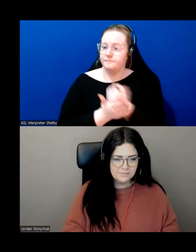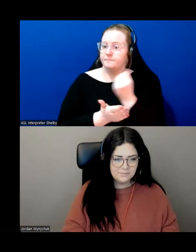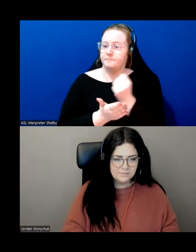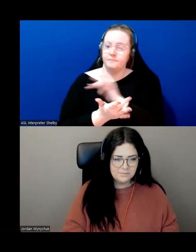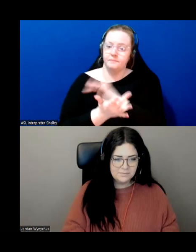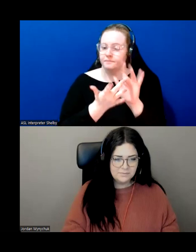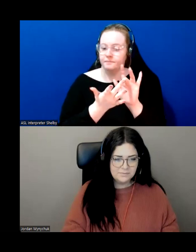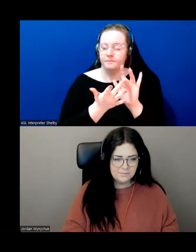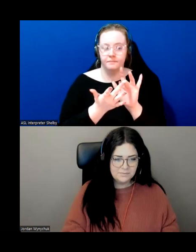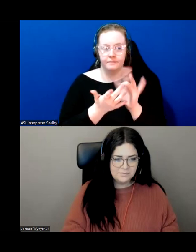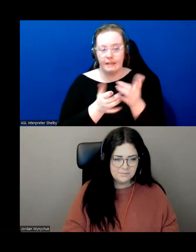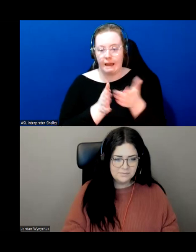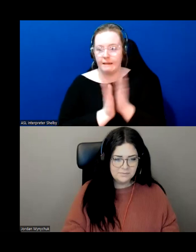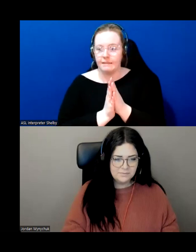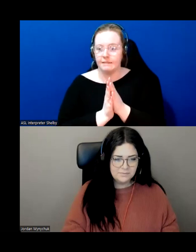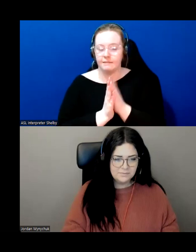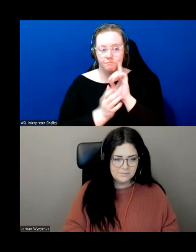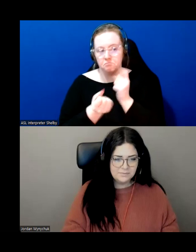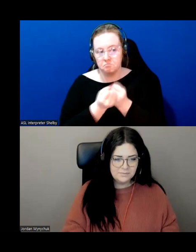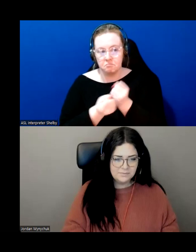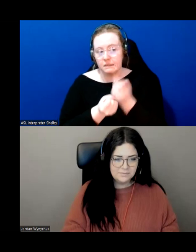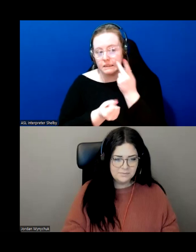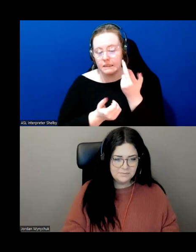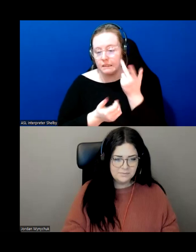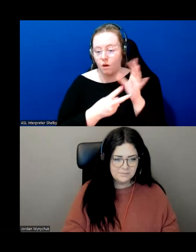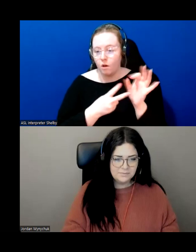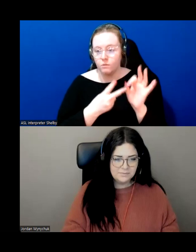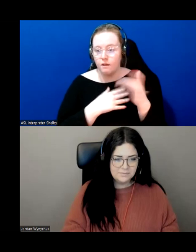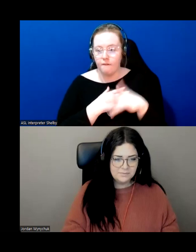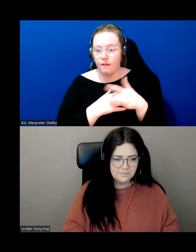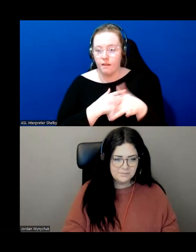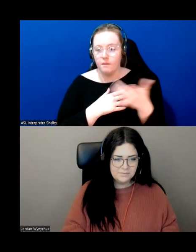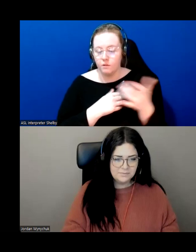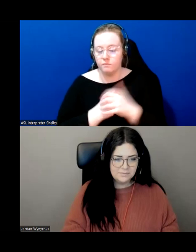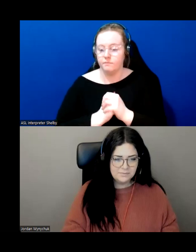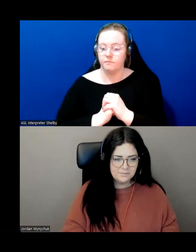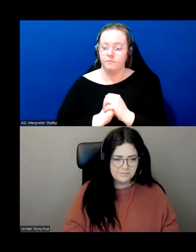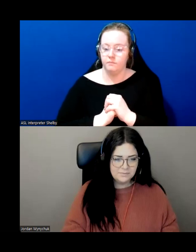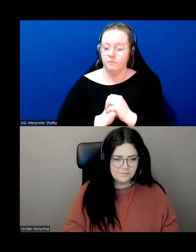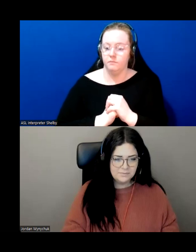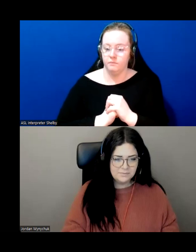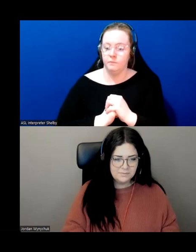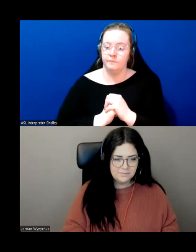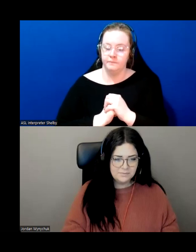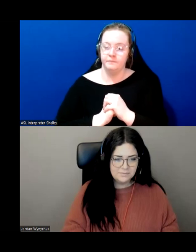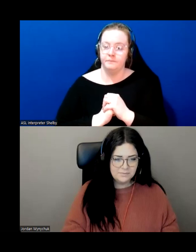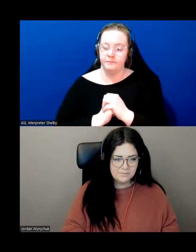providers healthcare professionals in the community supports program should be fought should you fall underneath that program